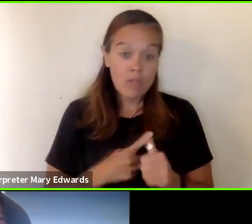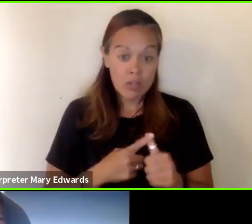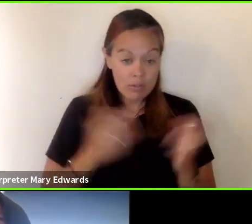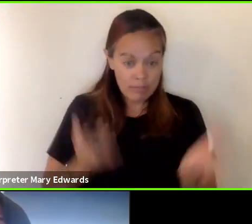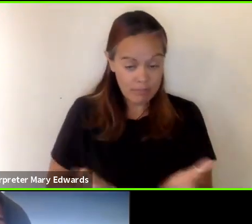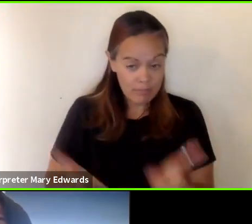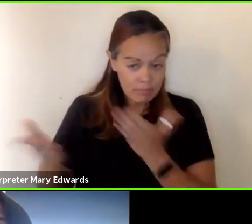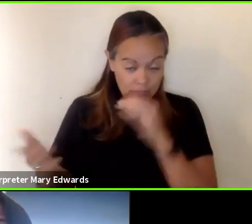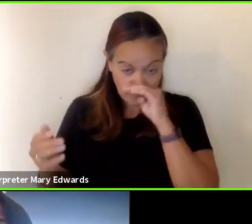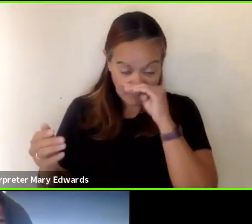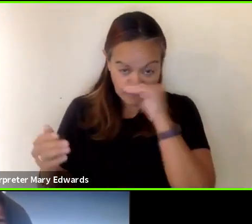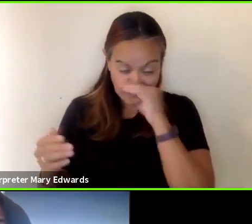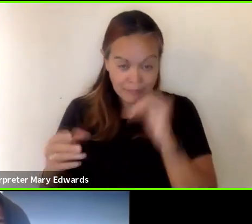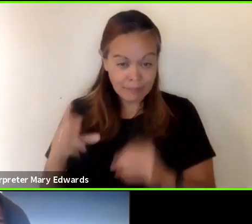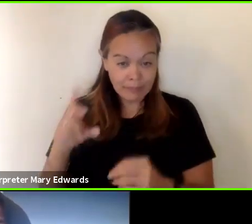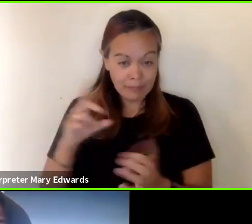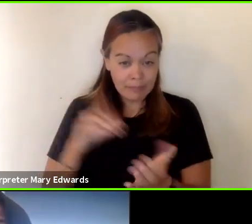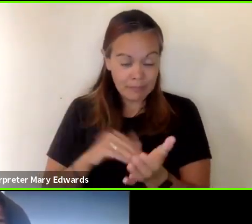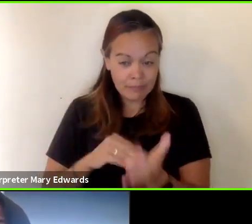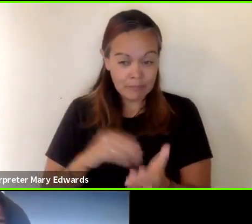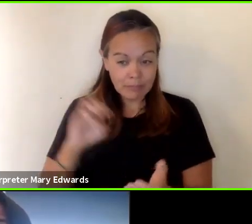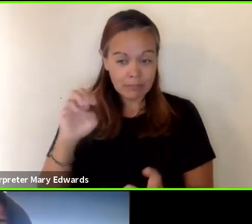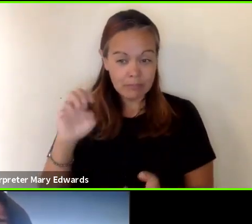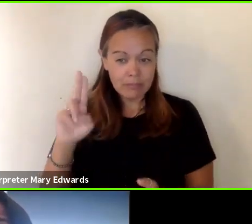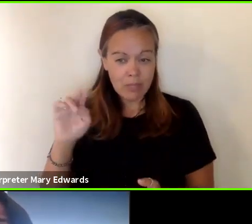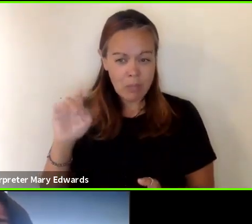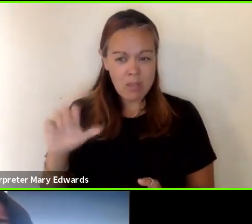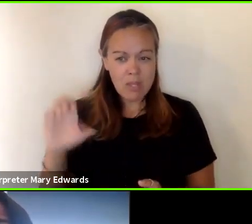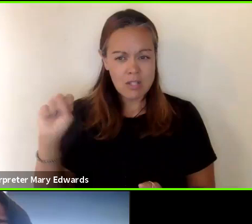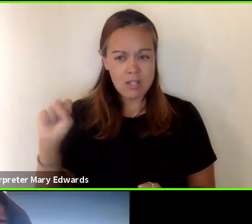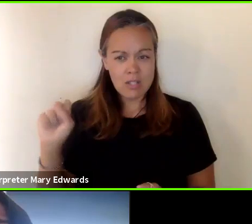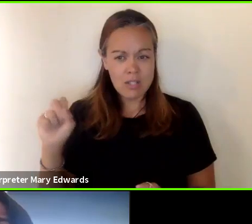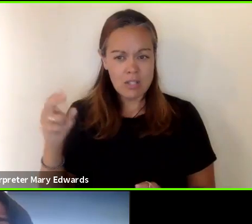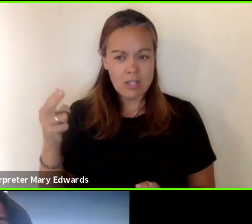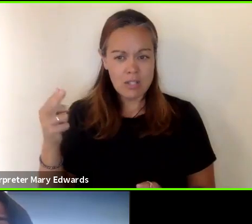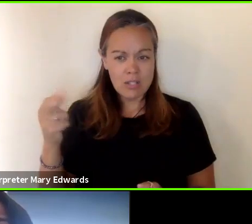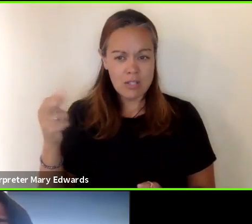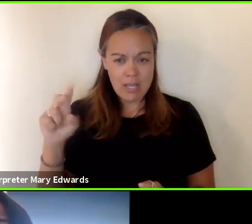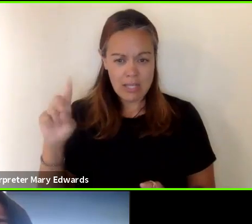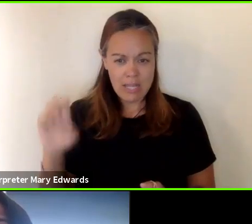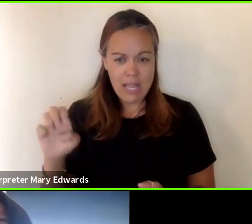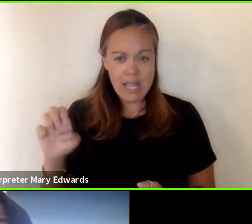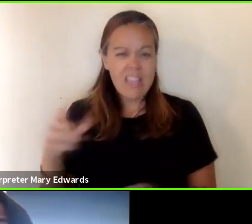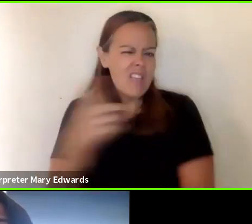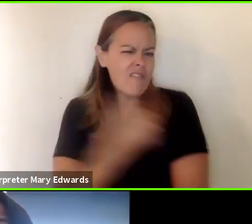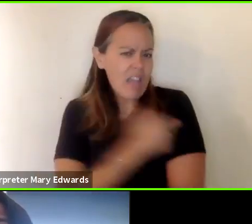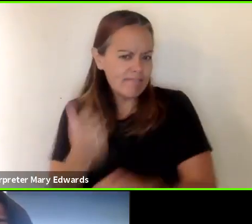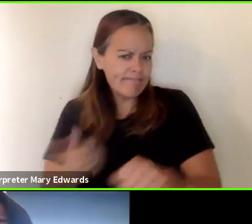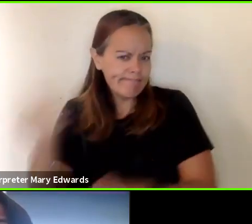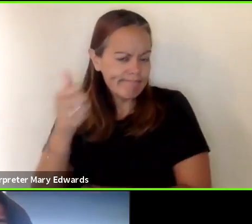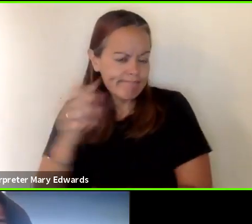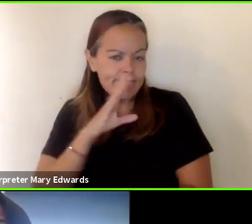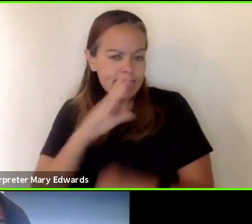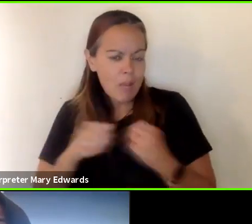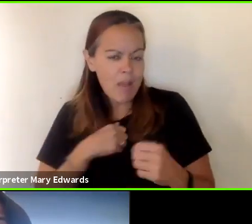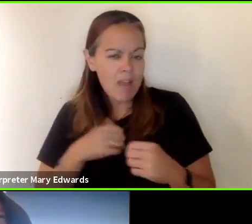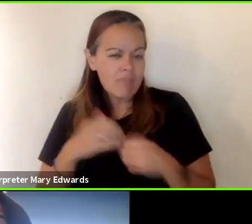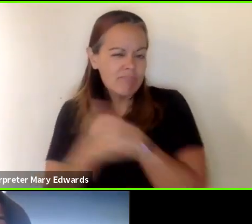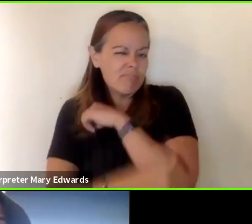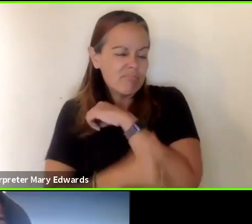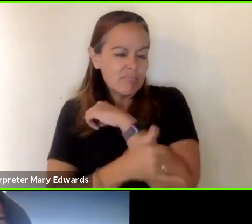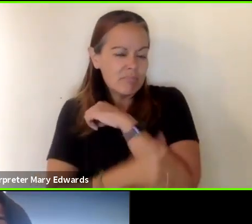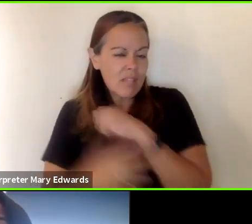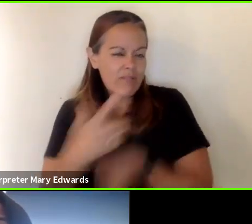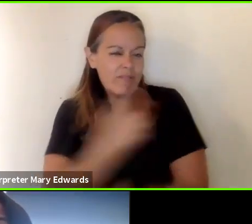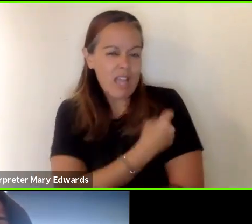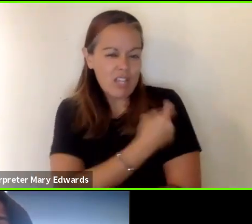to dr urmula shende sonoma county's vaccine chief to talk about the county's vaccination campaign thank